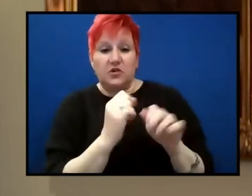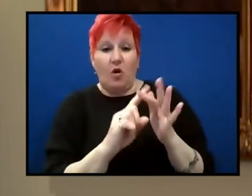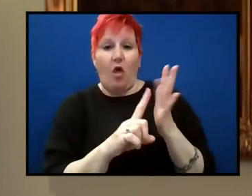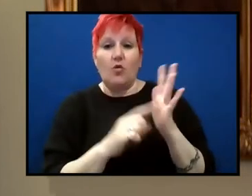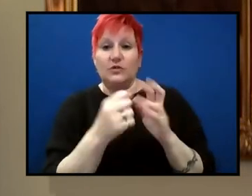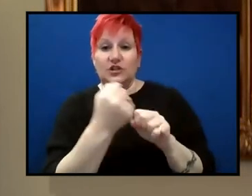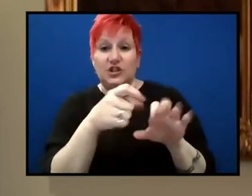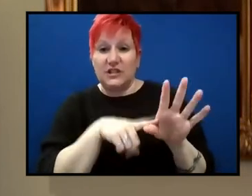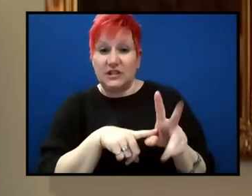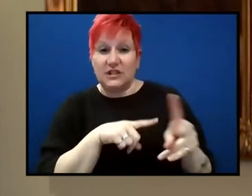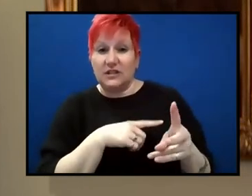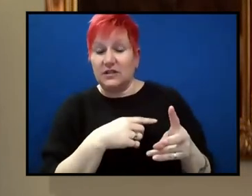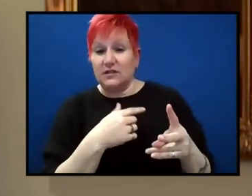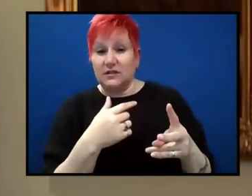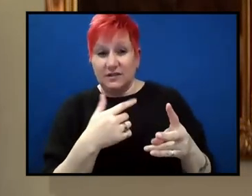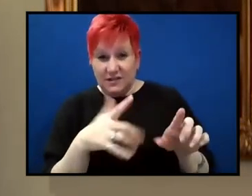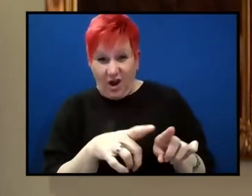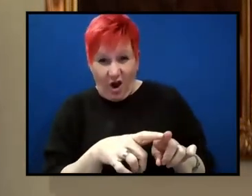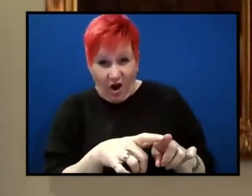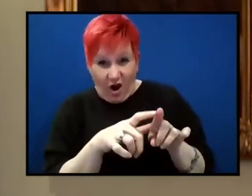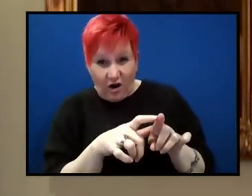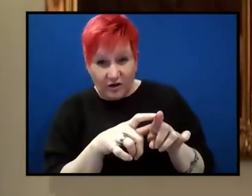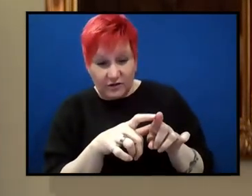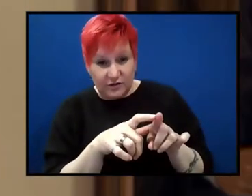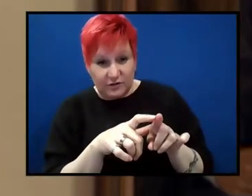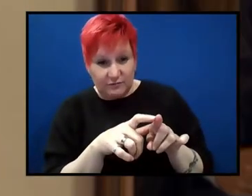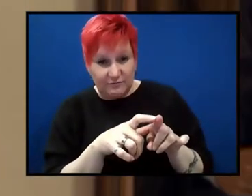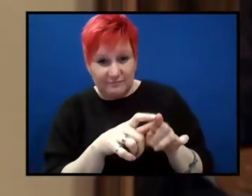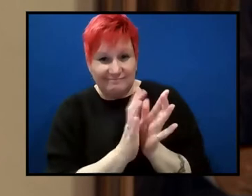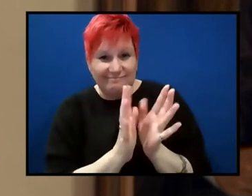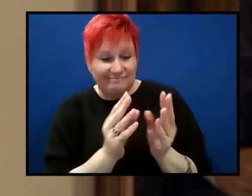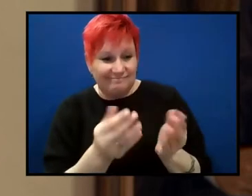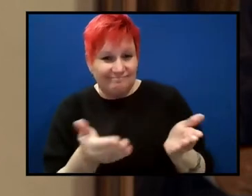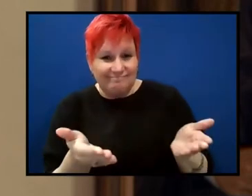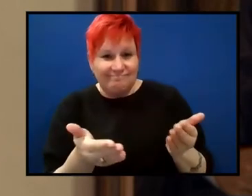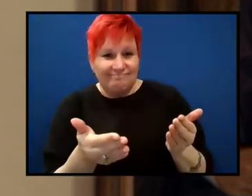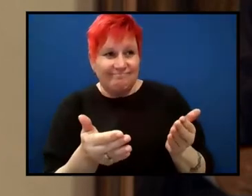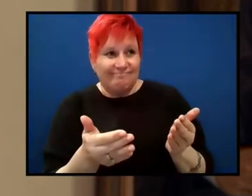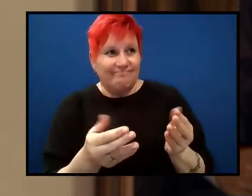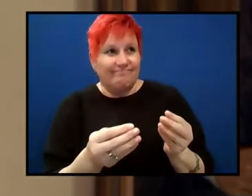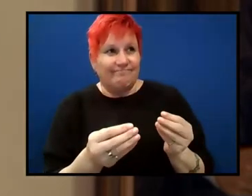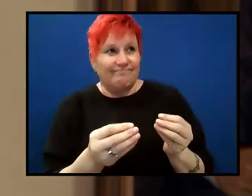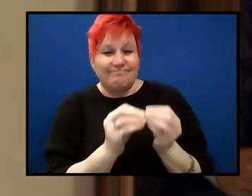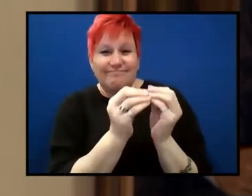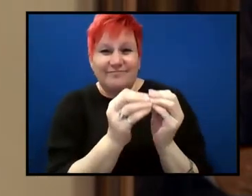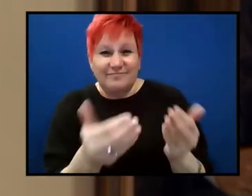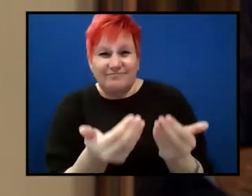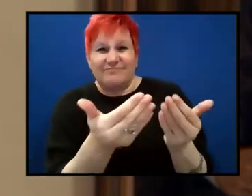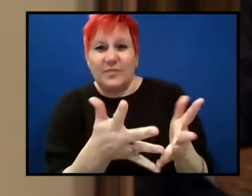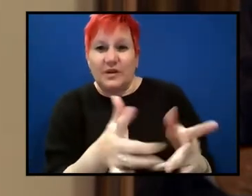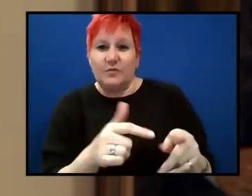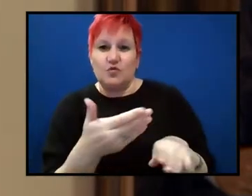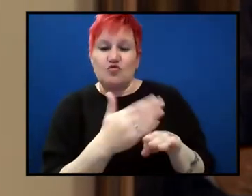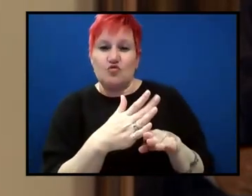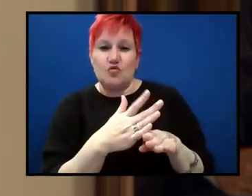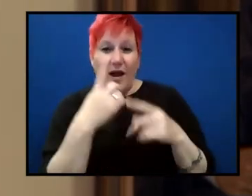how long does it, how difficult is it to get a new idea accepted? Well, well, from our point of view, we were only a few years older than, than